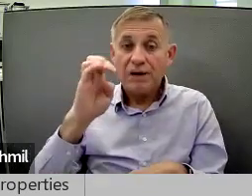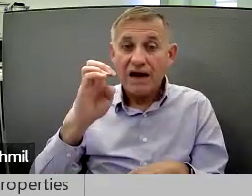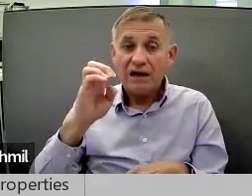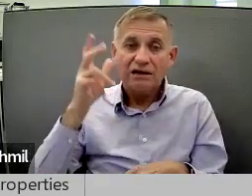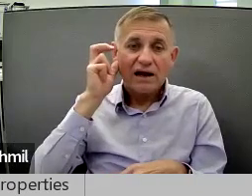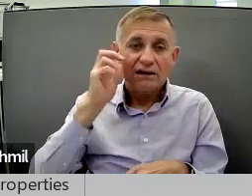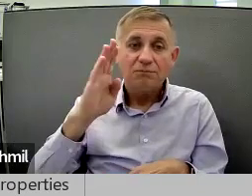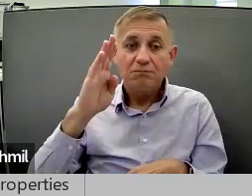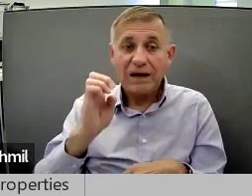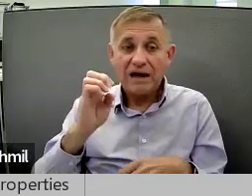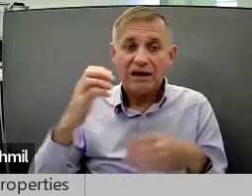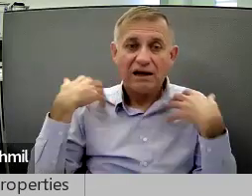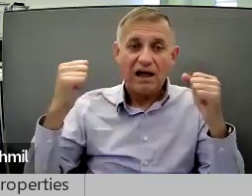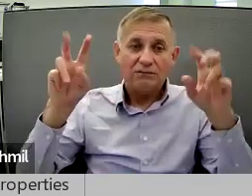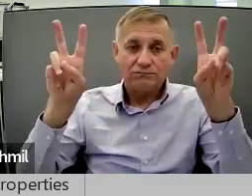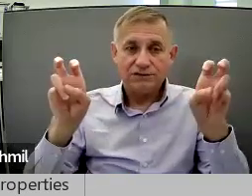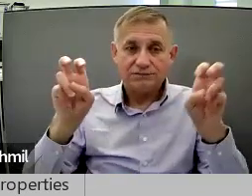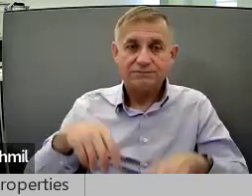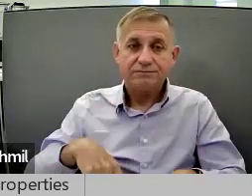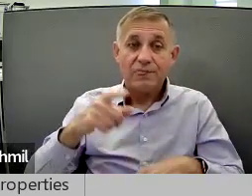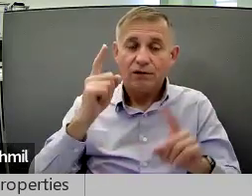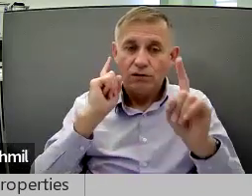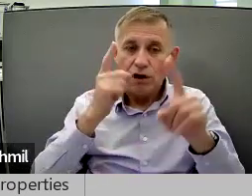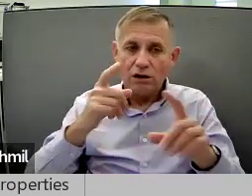Be heard, be healthy.